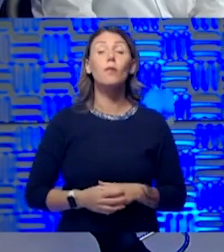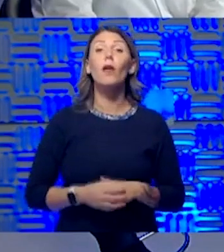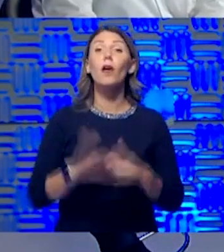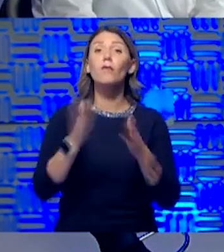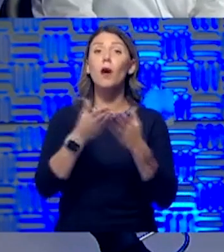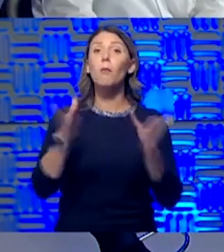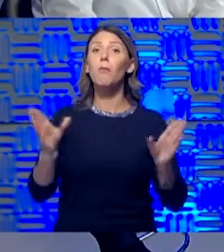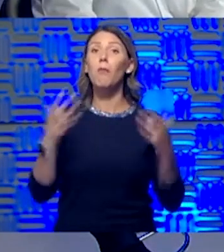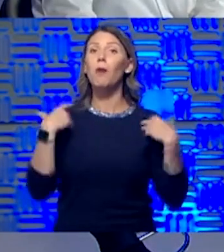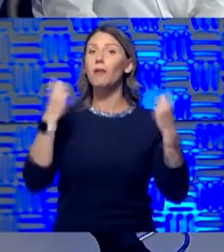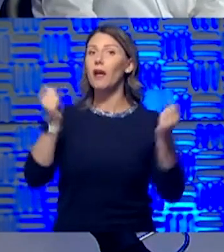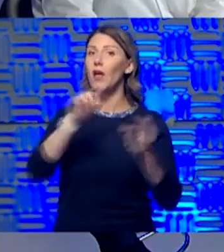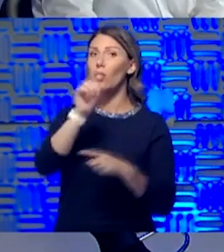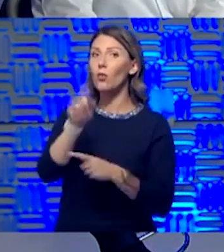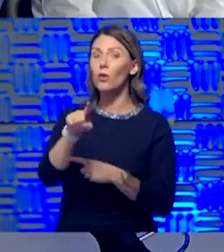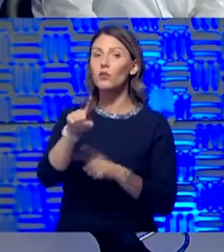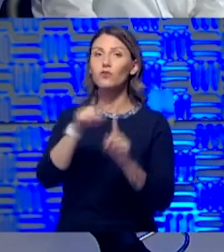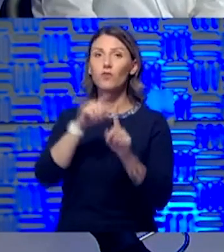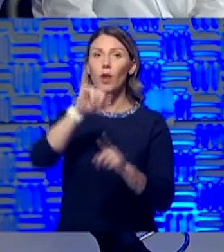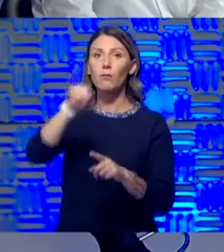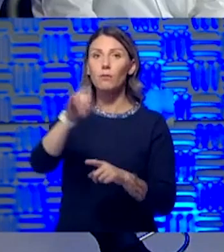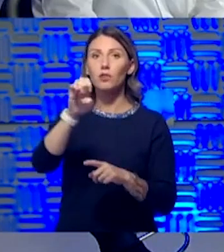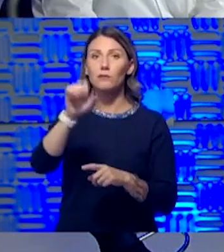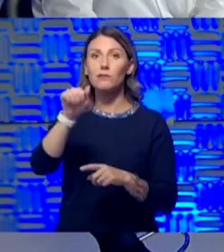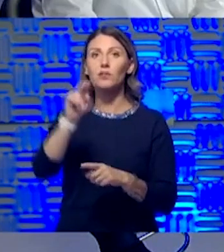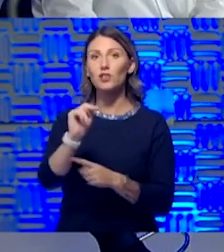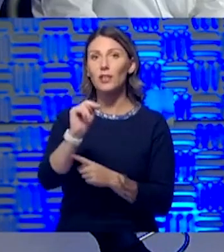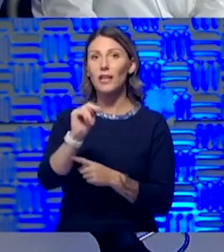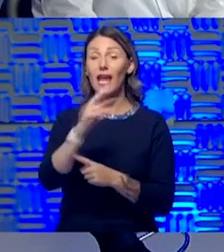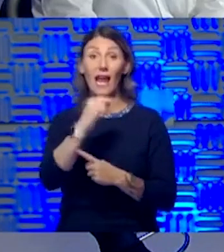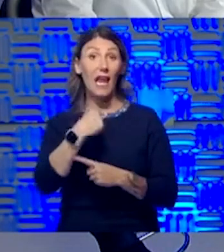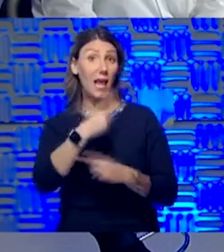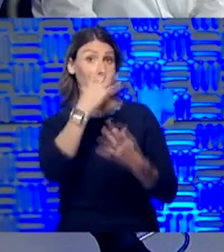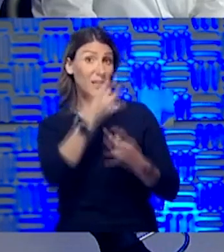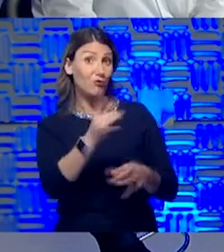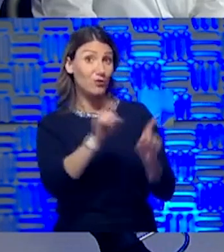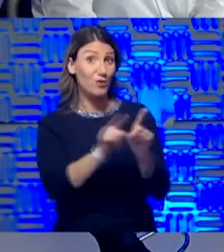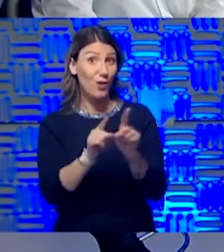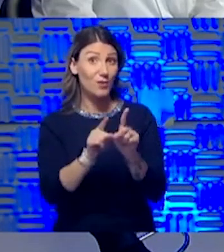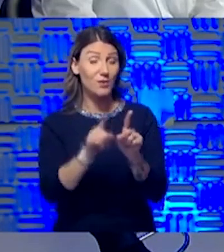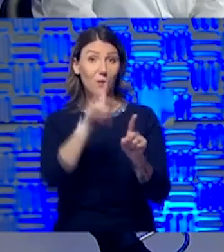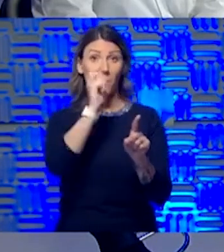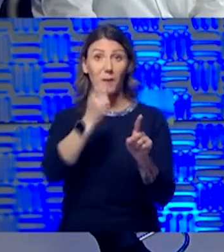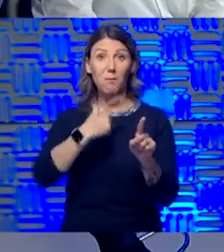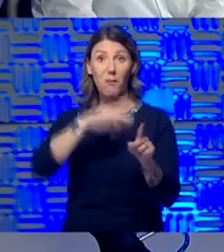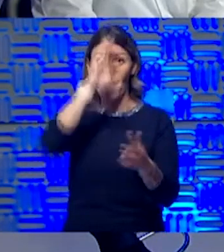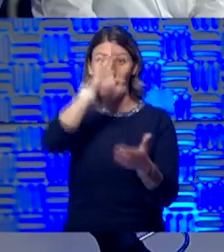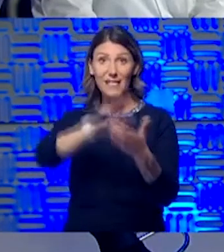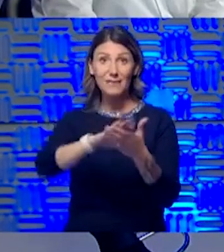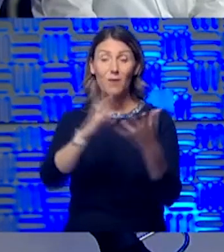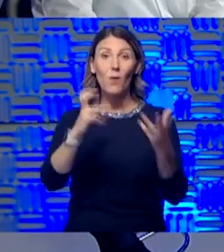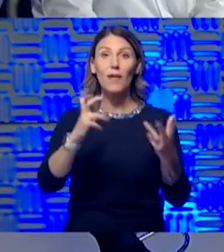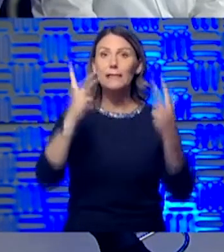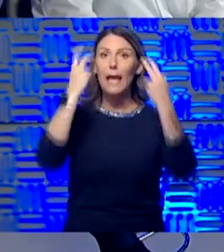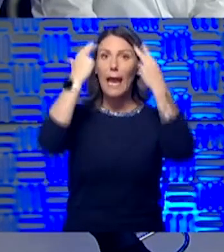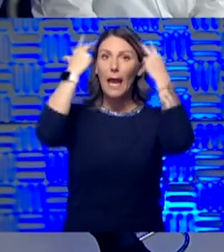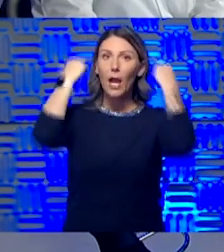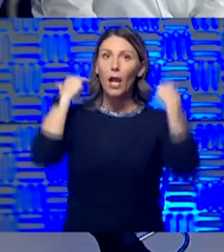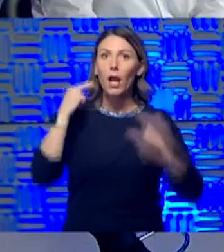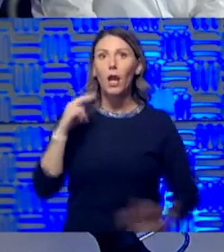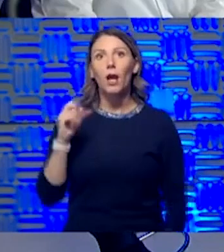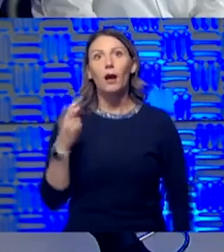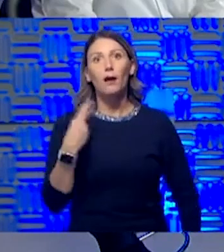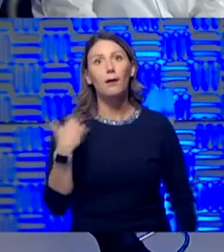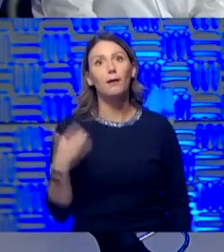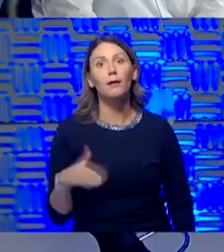public health question. This is from Gene. And I've to tell you, I'm interested in this, too, because my husband wants a haircut. And his question is— need